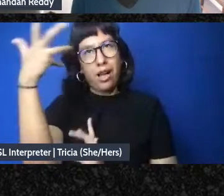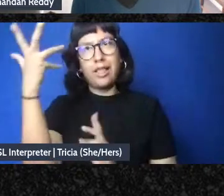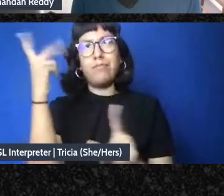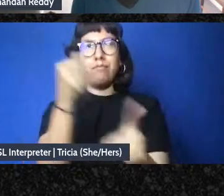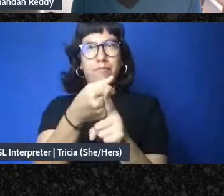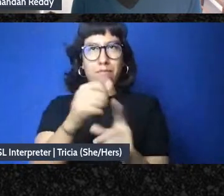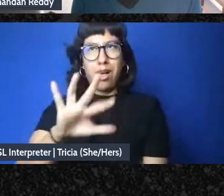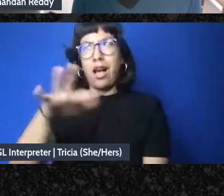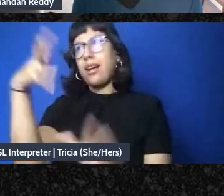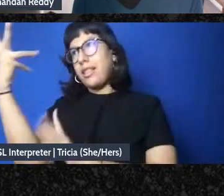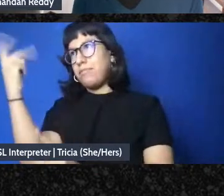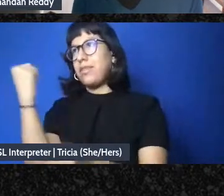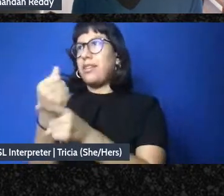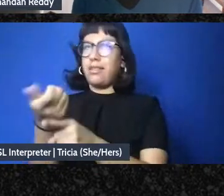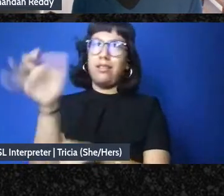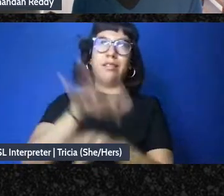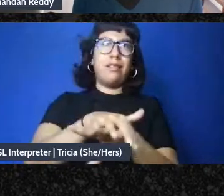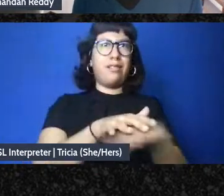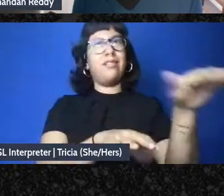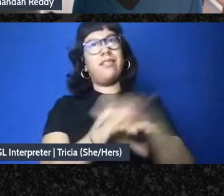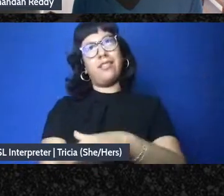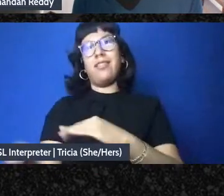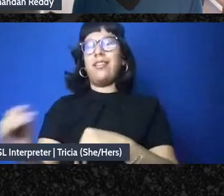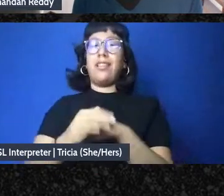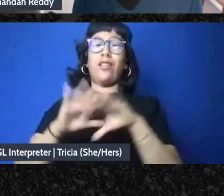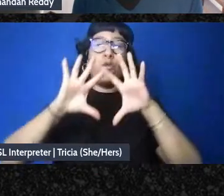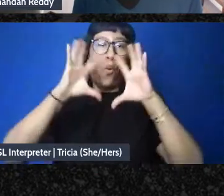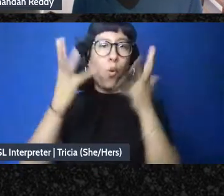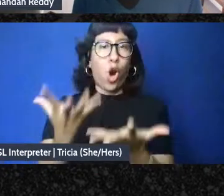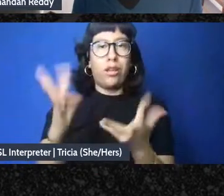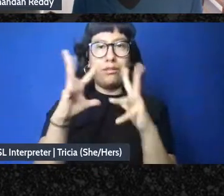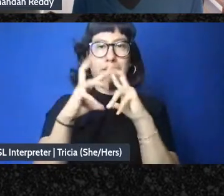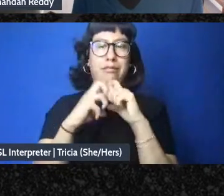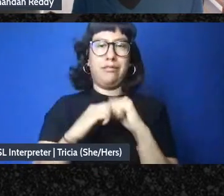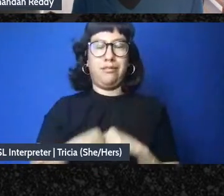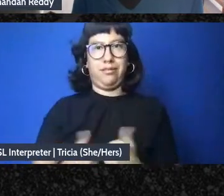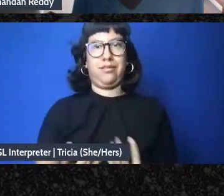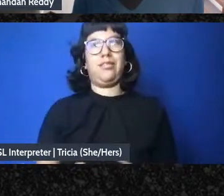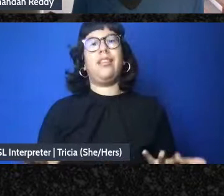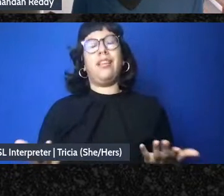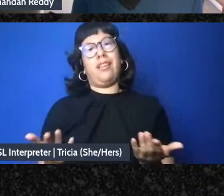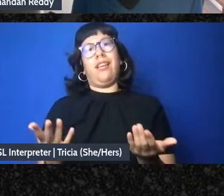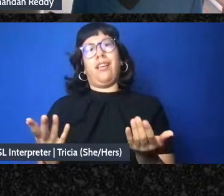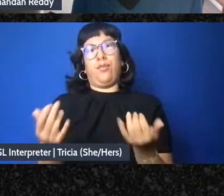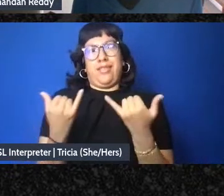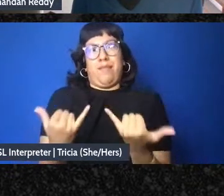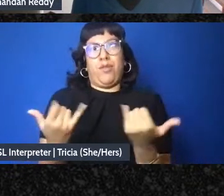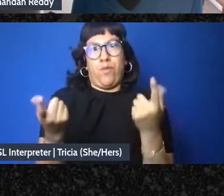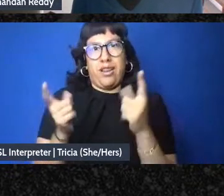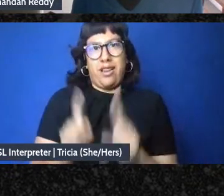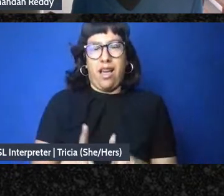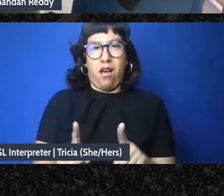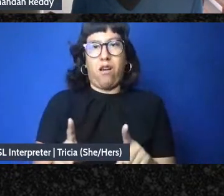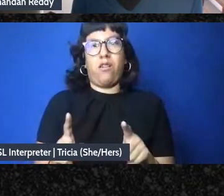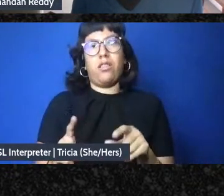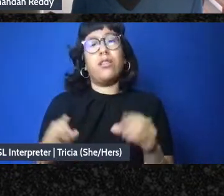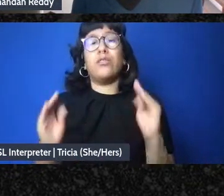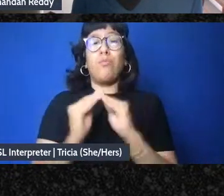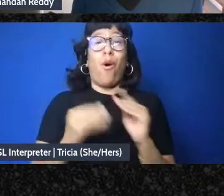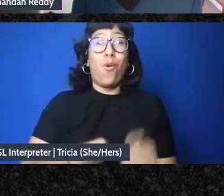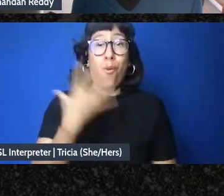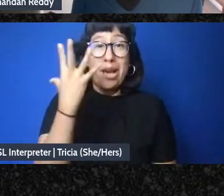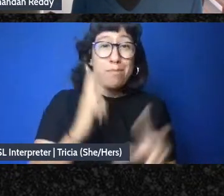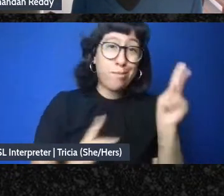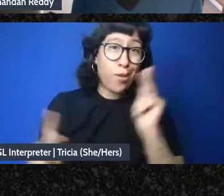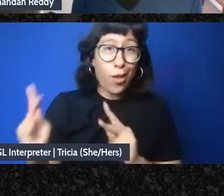apocalypse right surviving ends of the world and I think what's happening right now is that there are more white people more people who